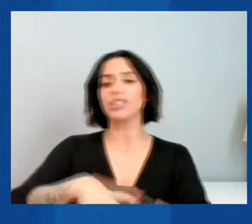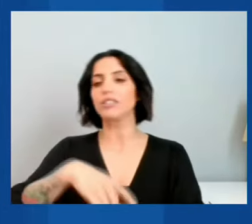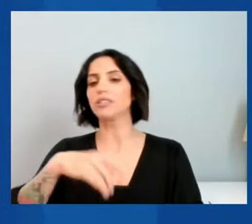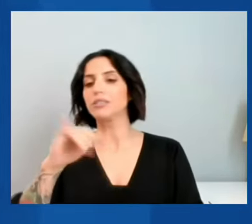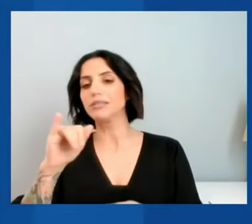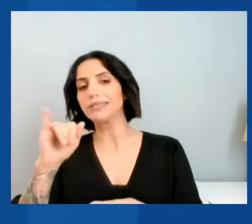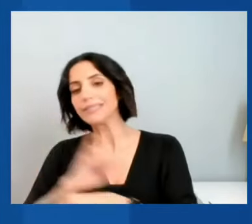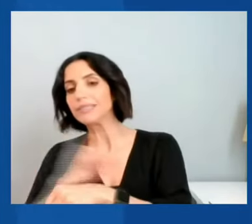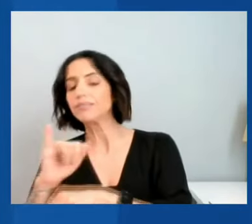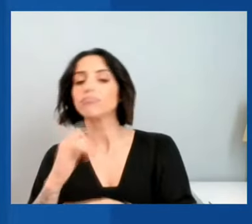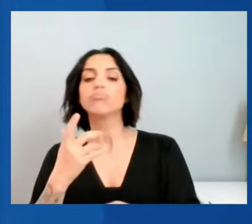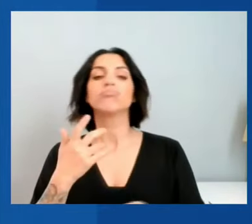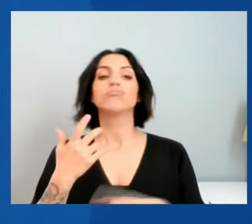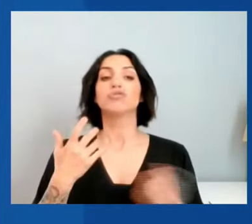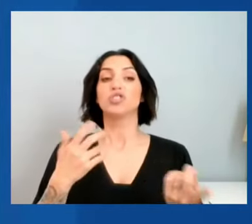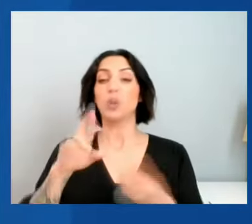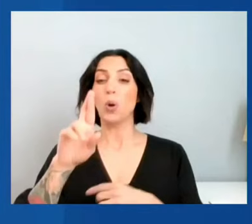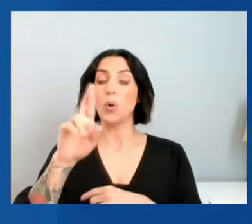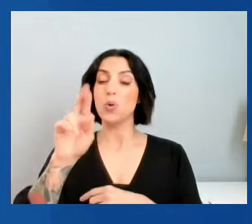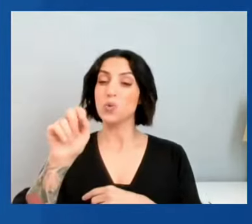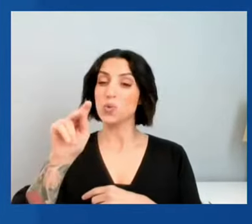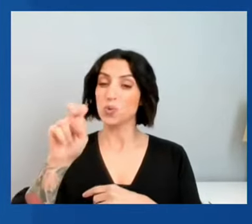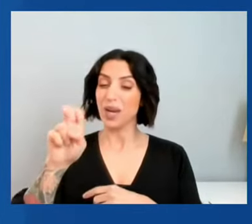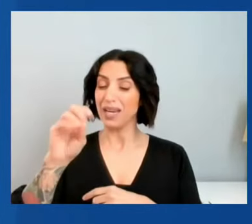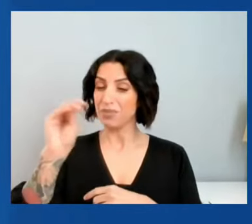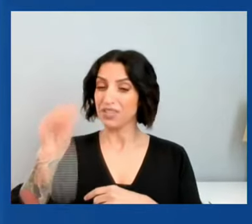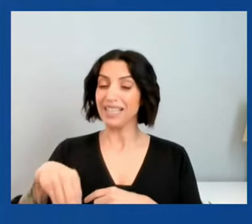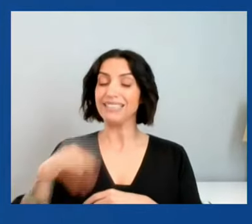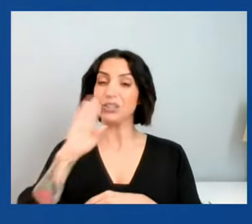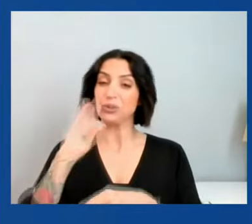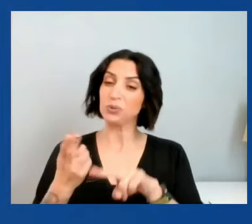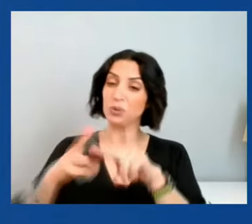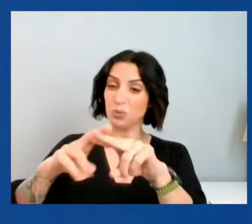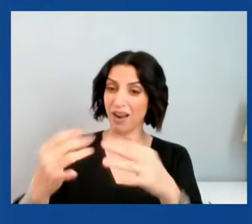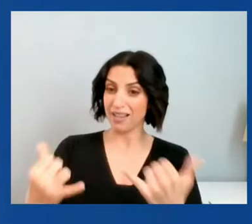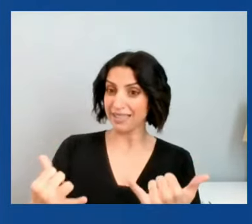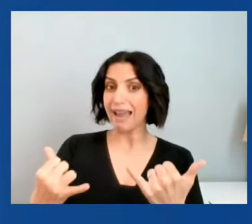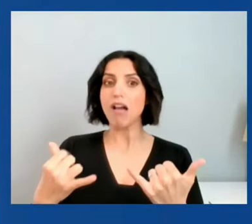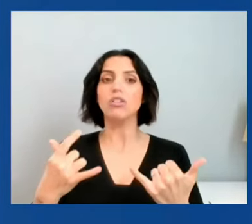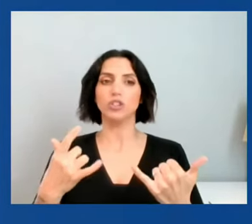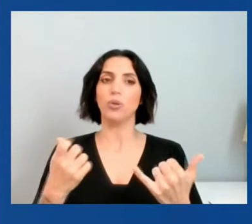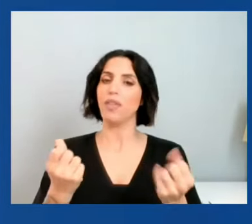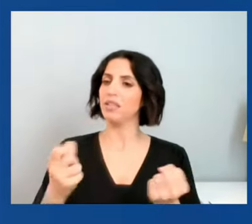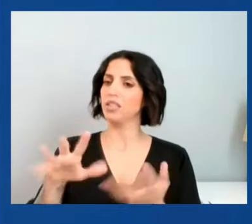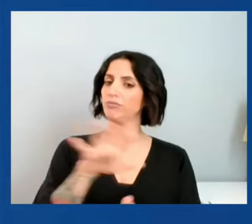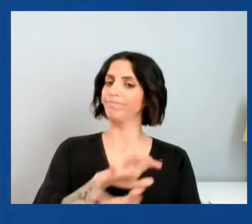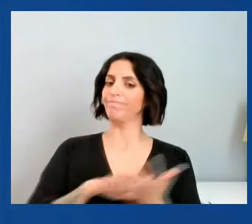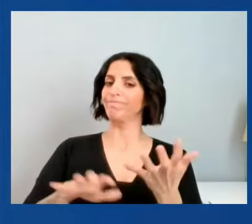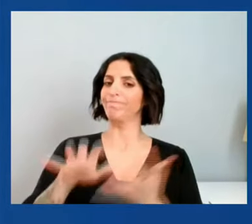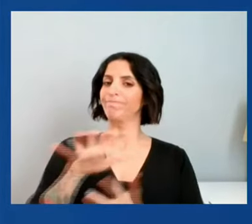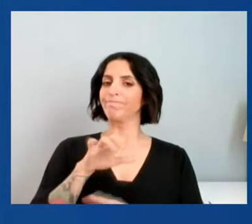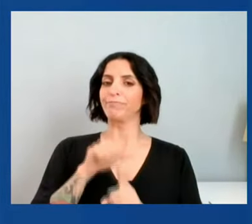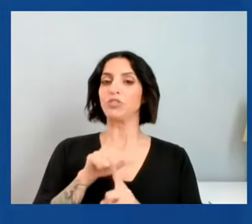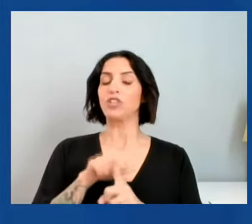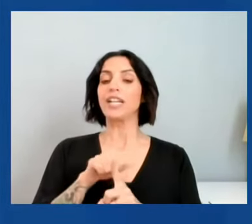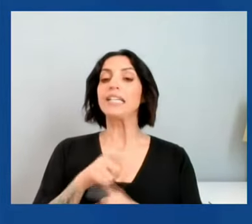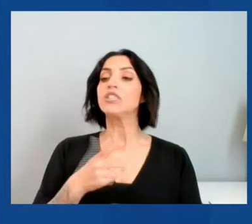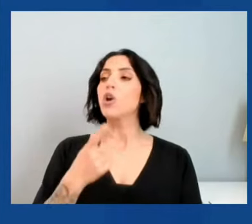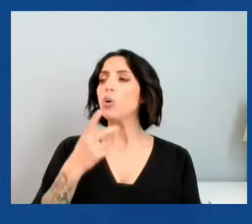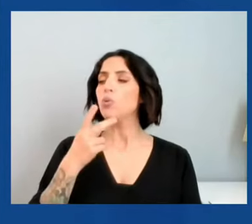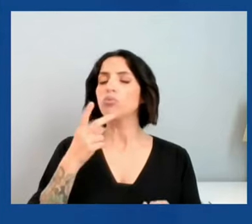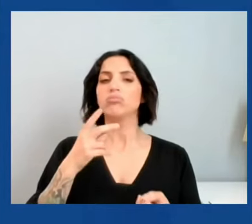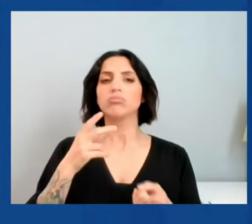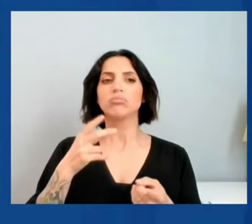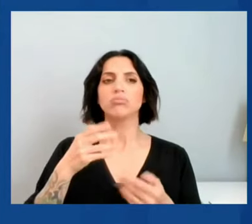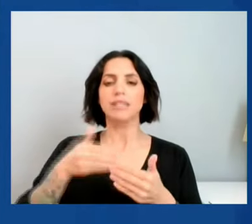are looking to rise. That's a tricky combination. How do you see the next year or two playing out,